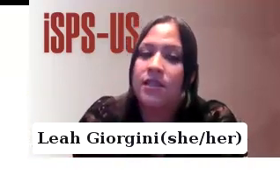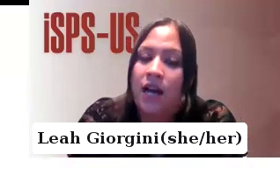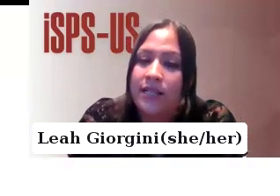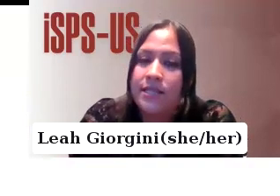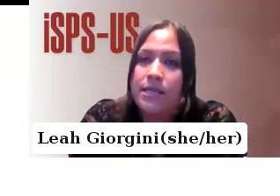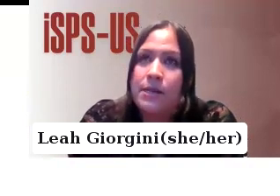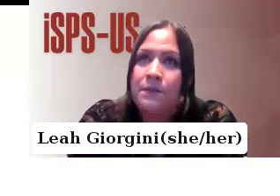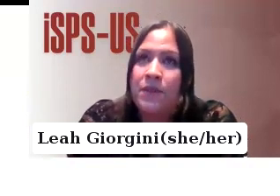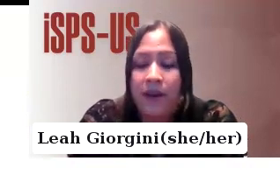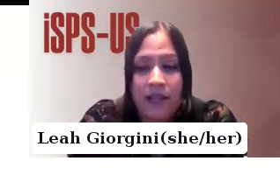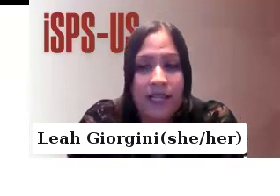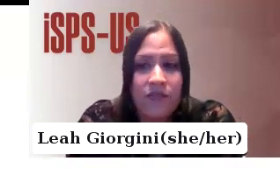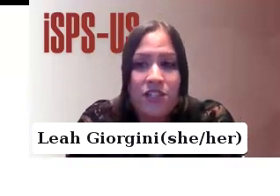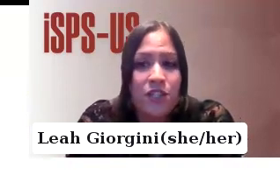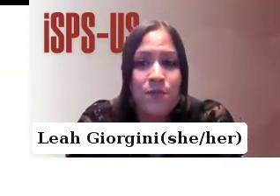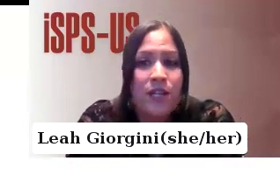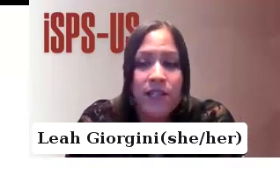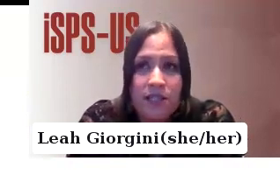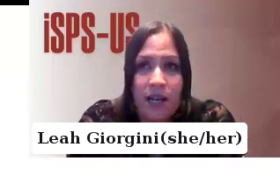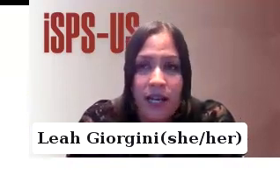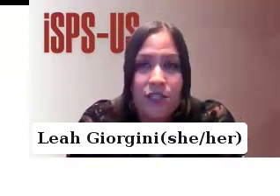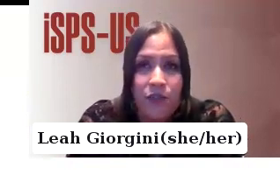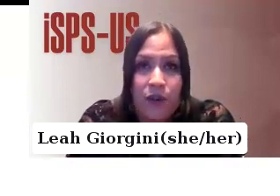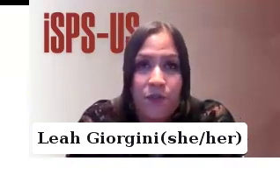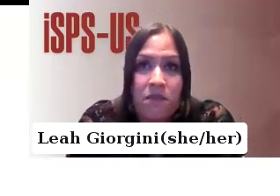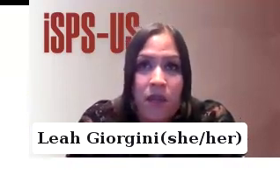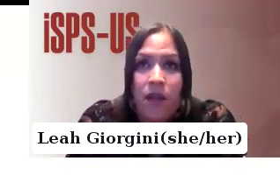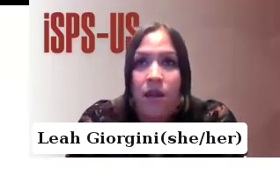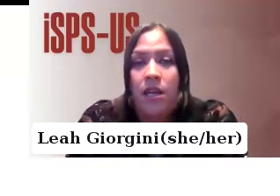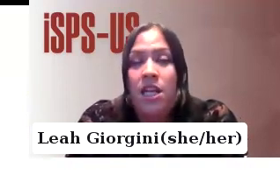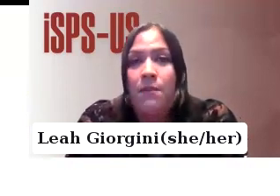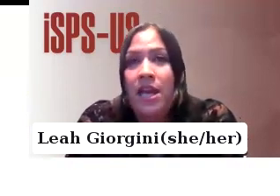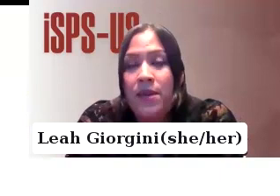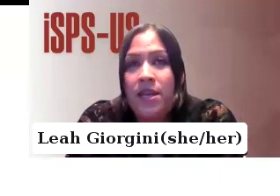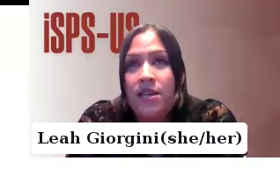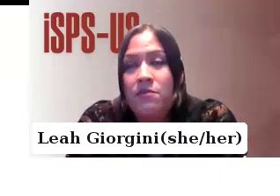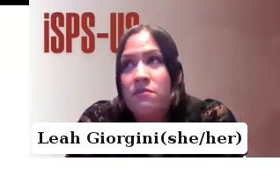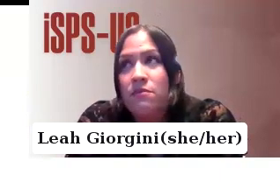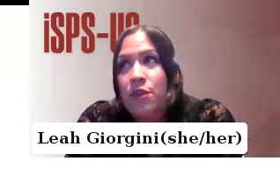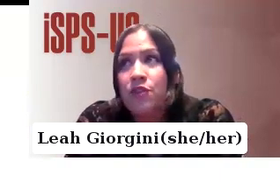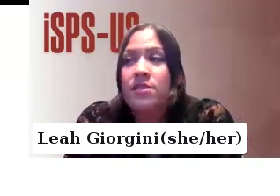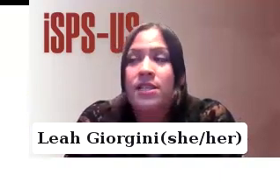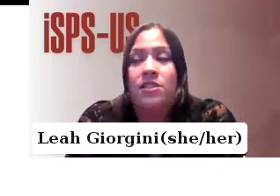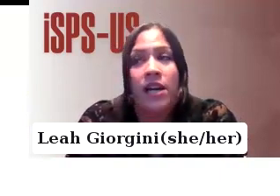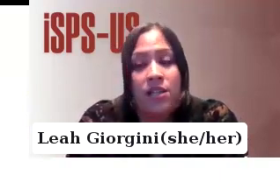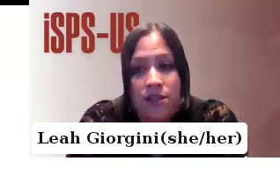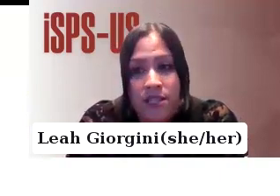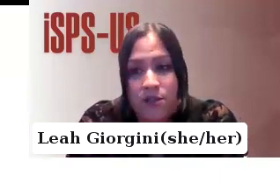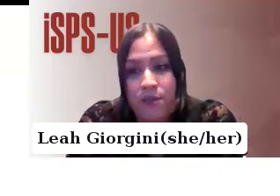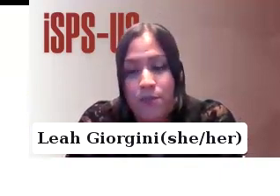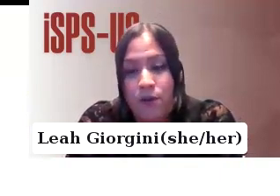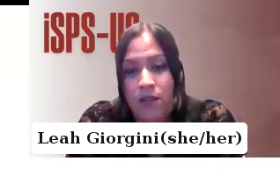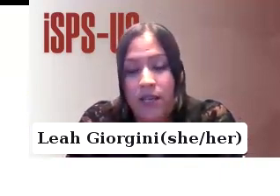human rights aligned. But early intervention could be criticized for, you know, maybe thrusting